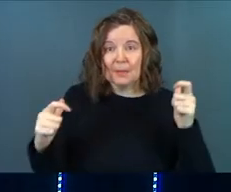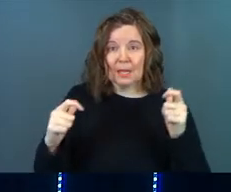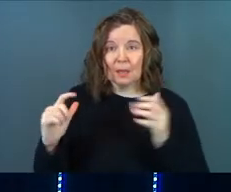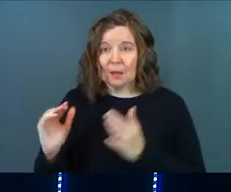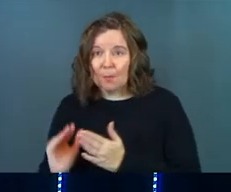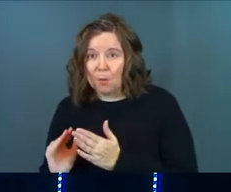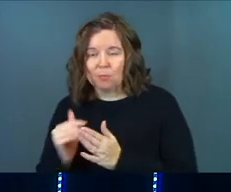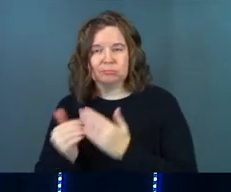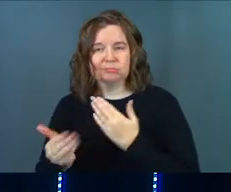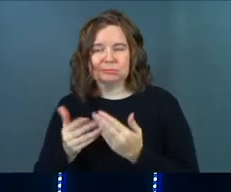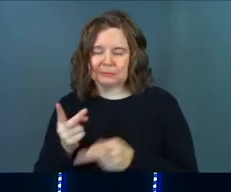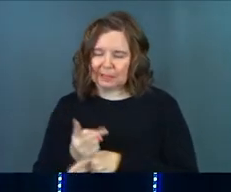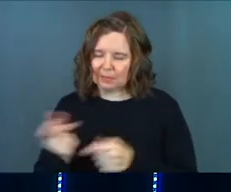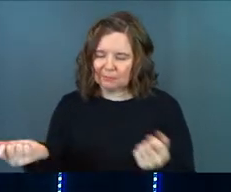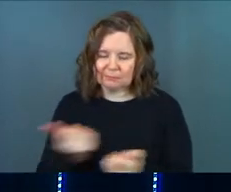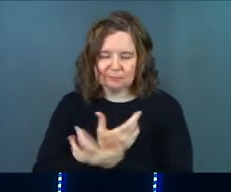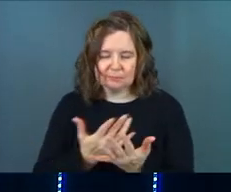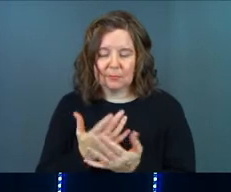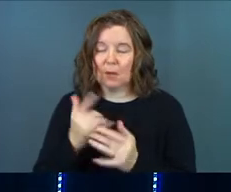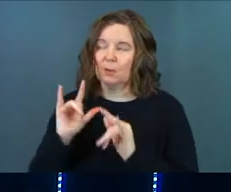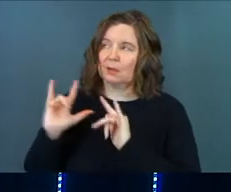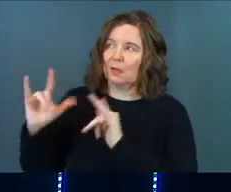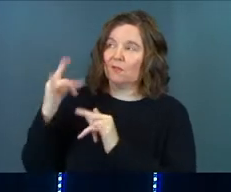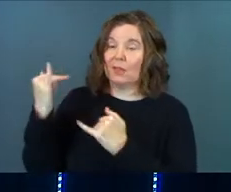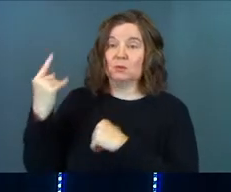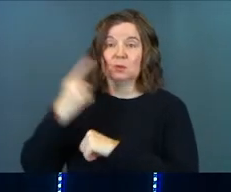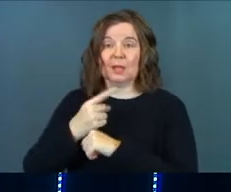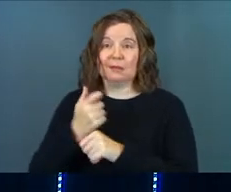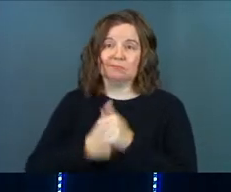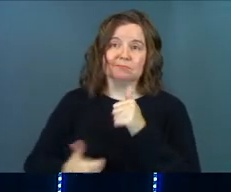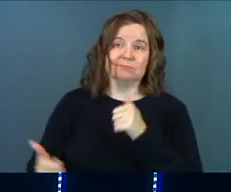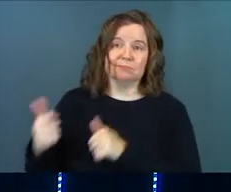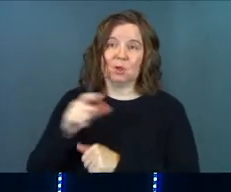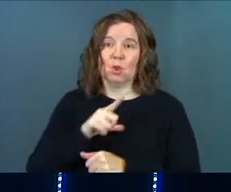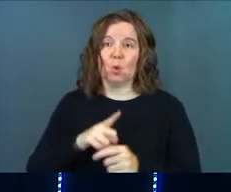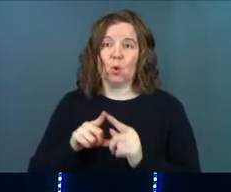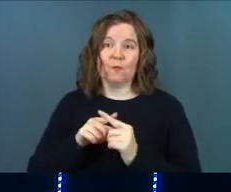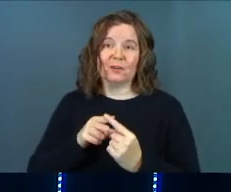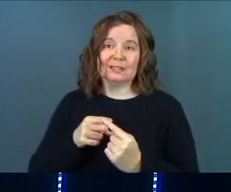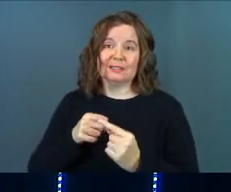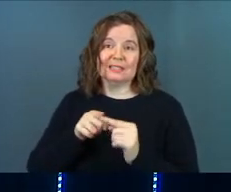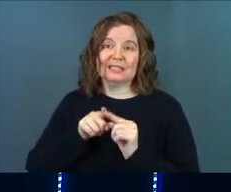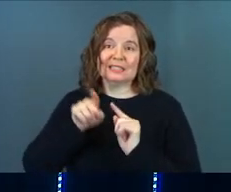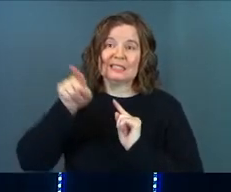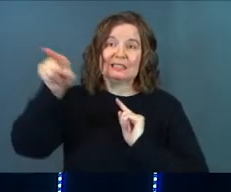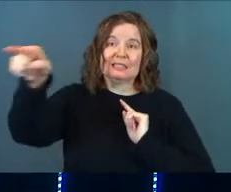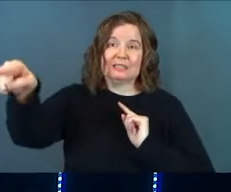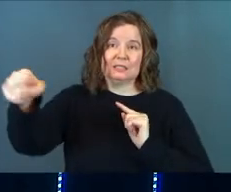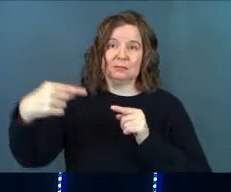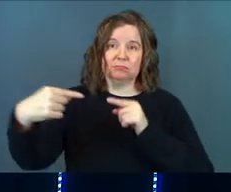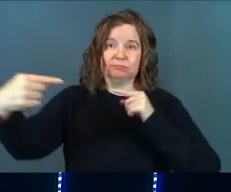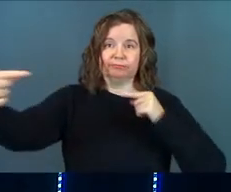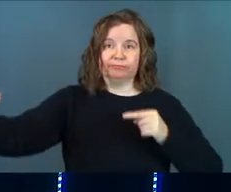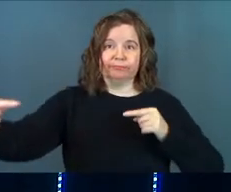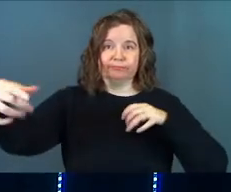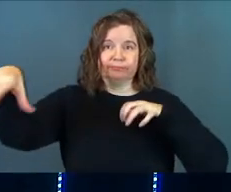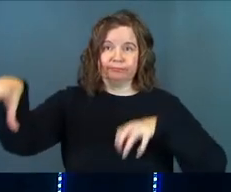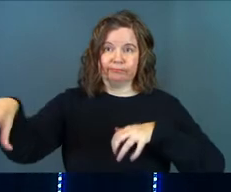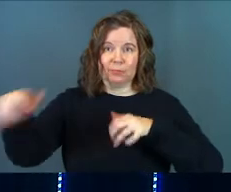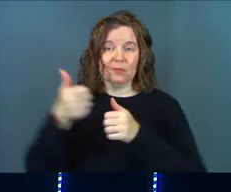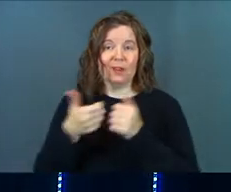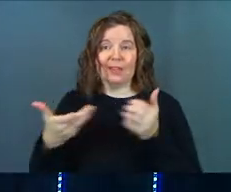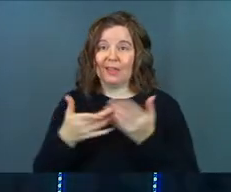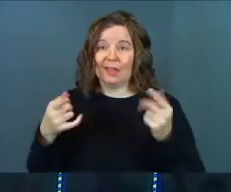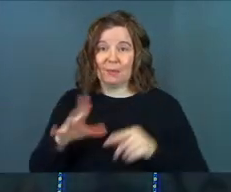And we love him for that. So today, he's going to be Lord over distance, over any distance that exists in your